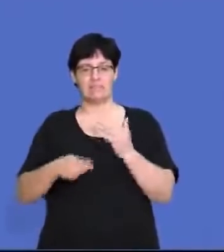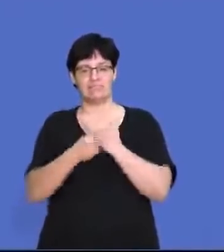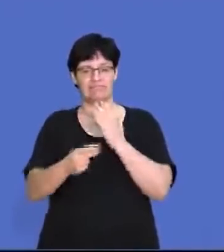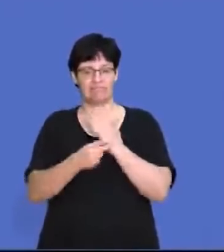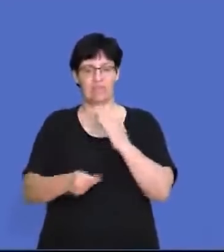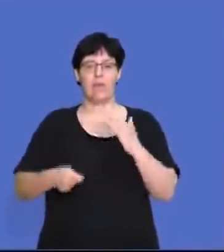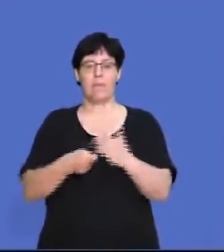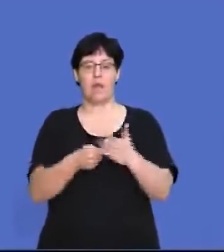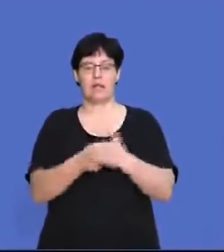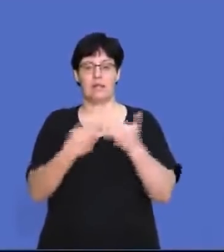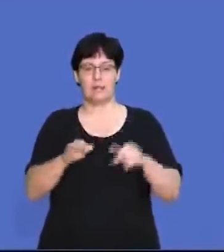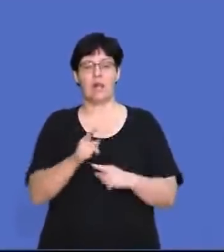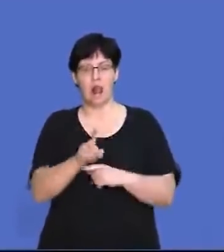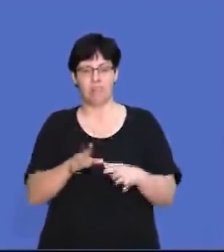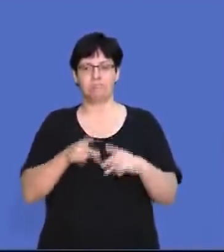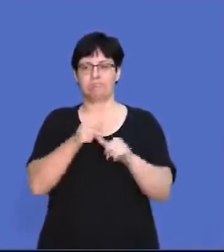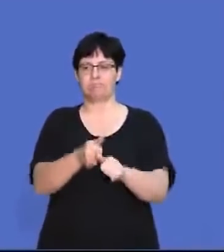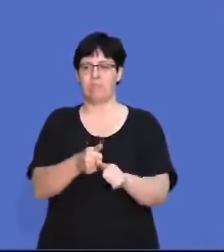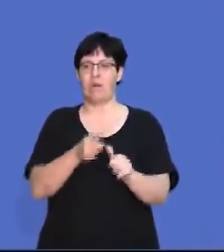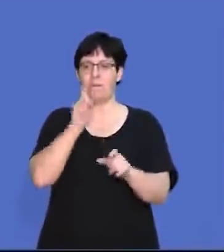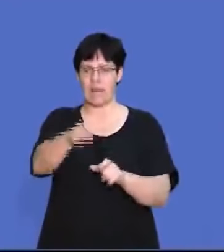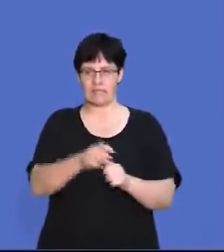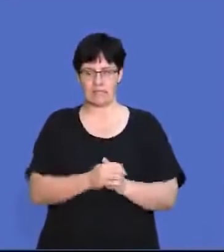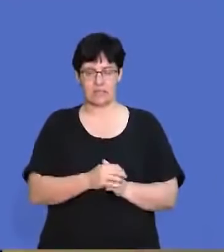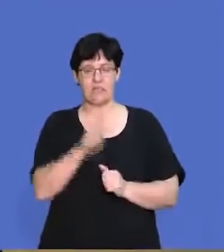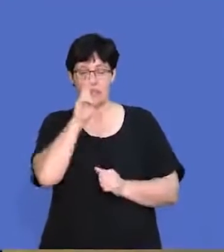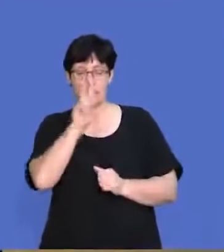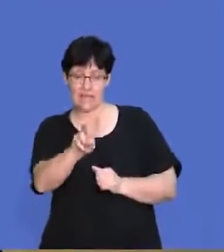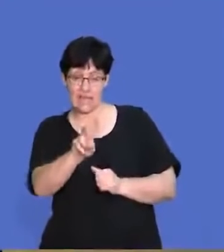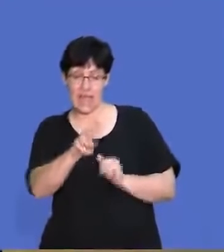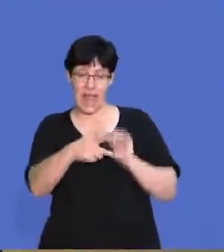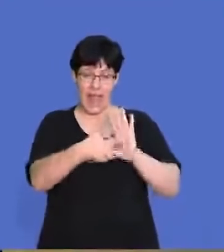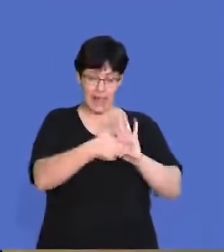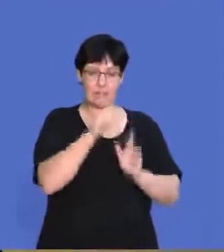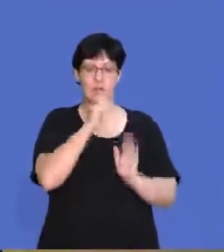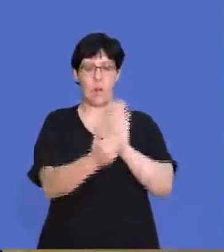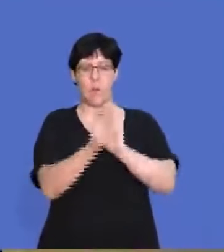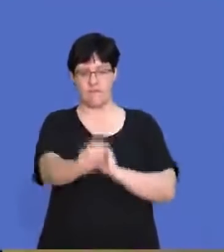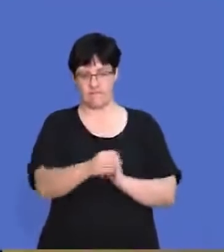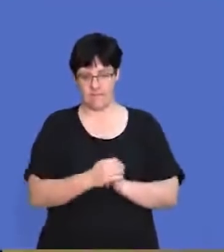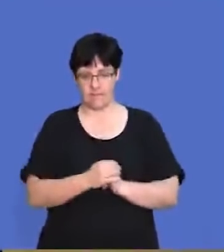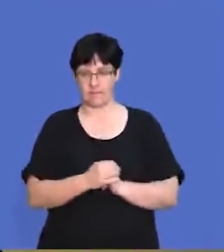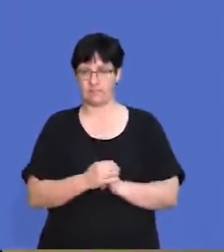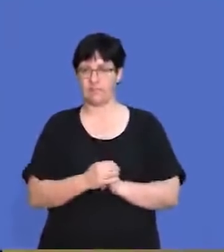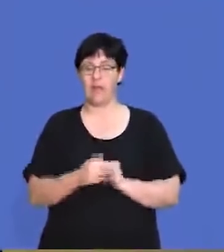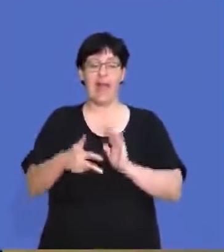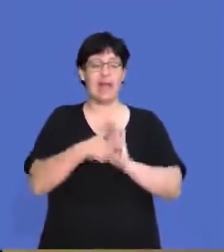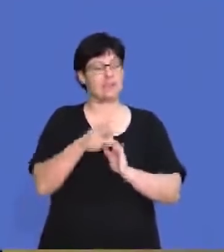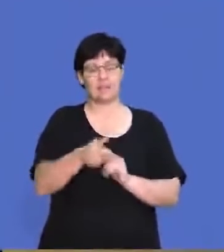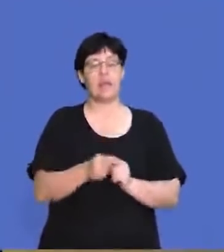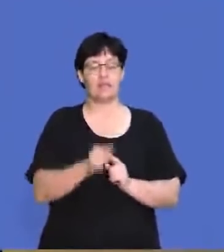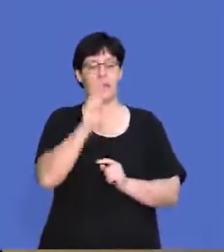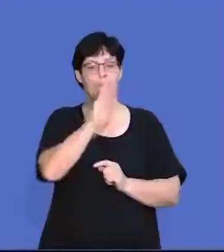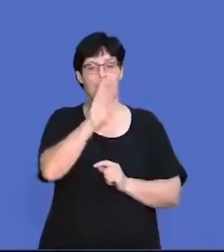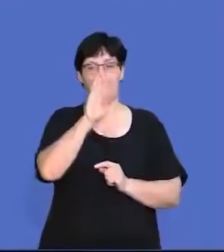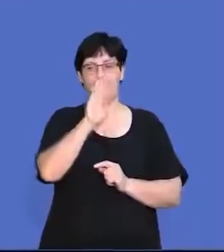complying with in the scenario above. All right, so the minute you see the word act, you know that it's a law. All right, so let's look at what act is there,